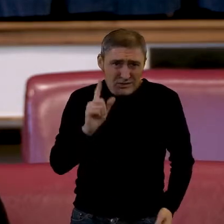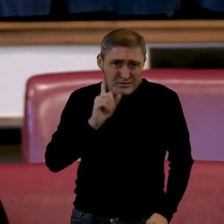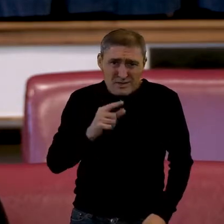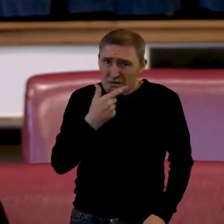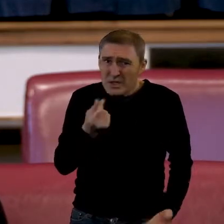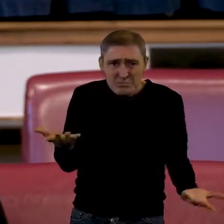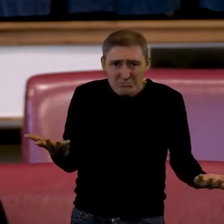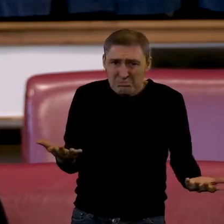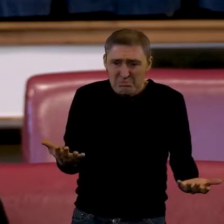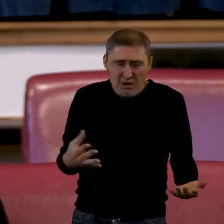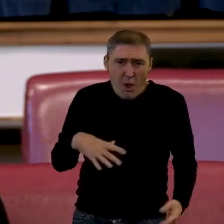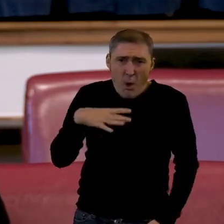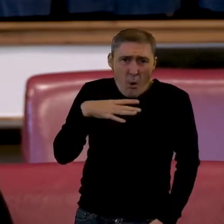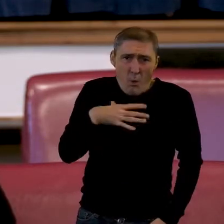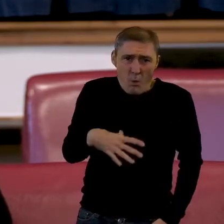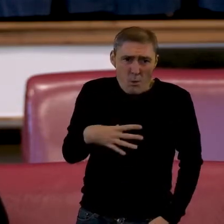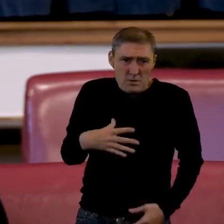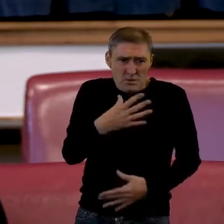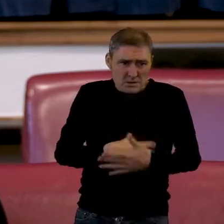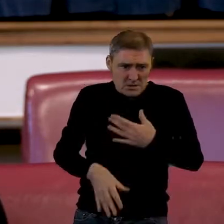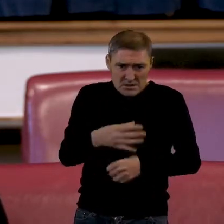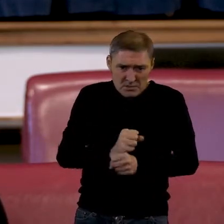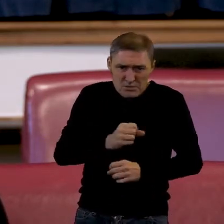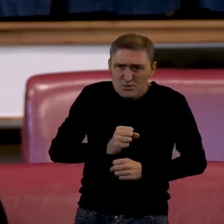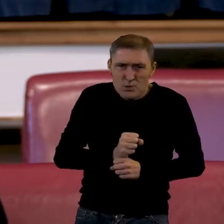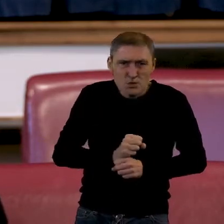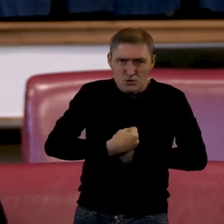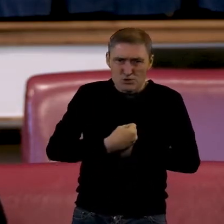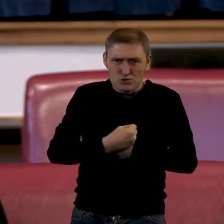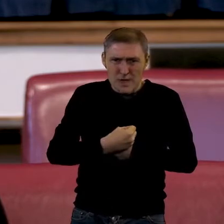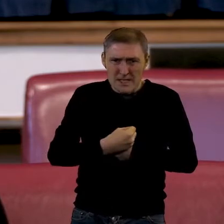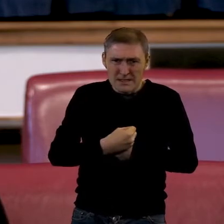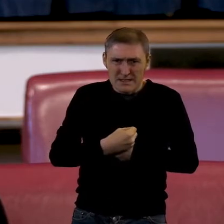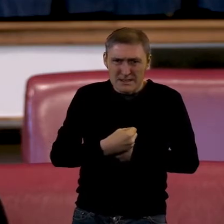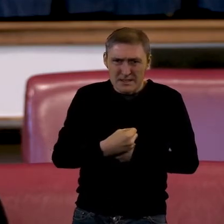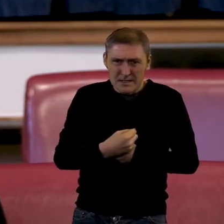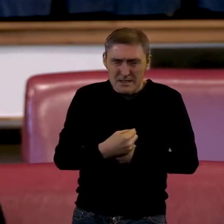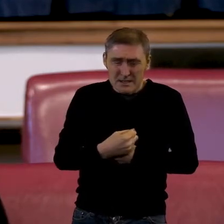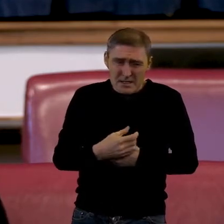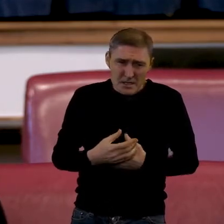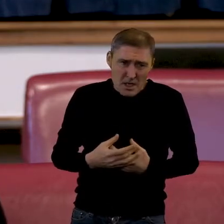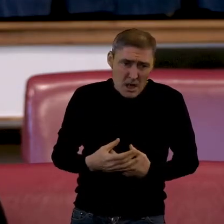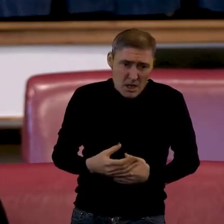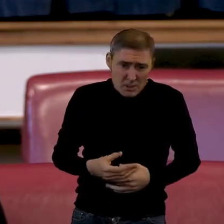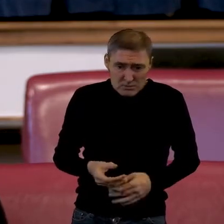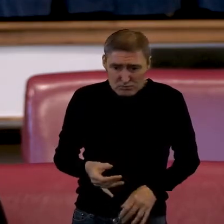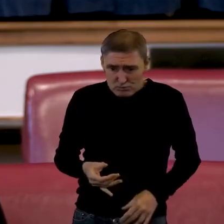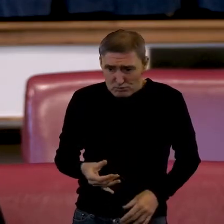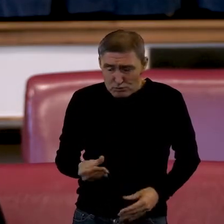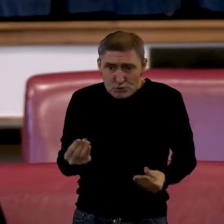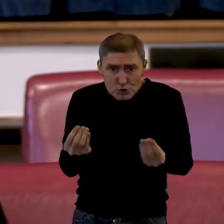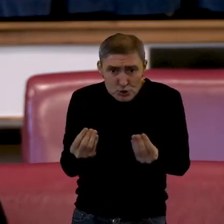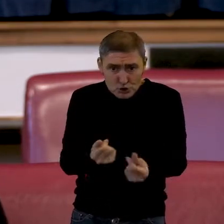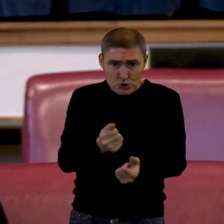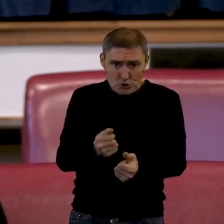it's that added element that's personal to you. They've not just committed a crime, they've attacked